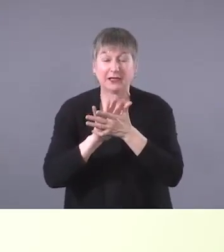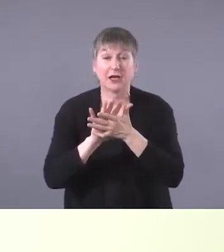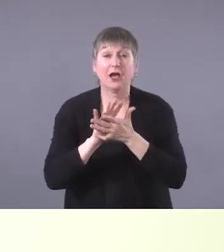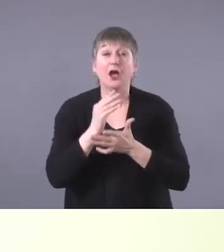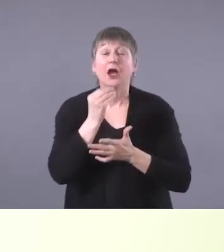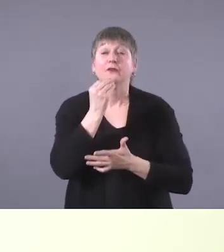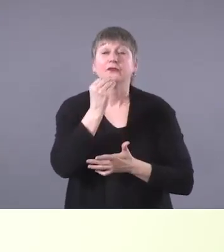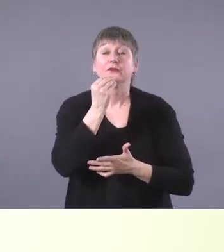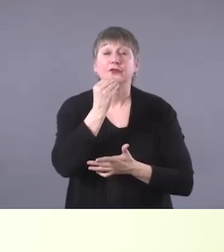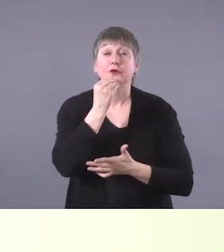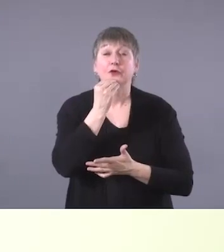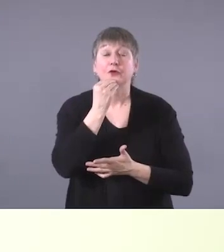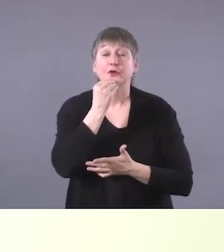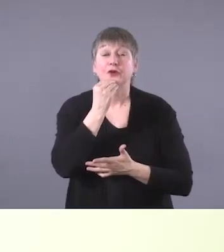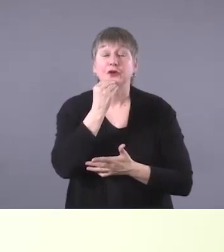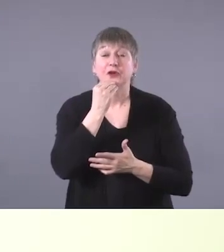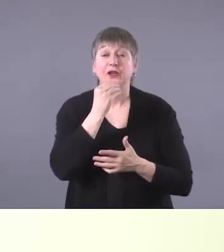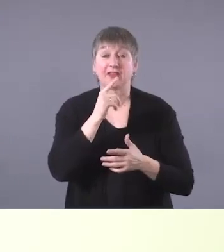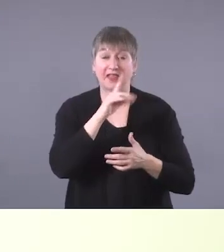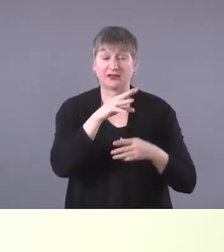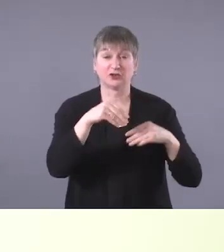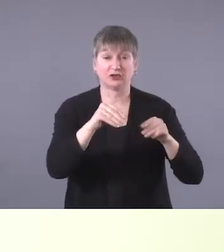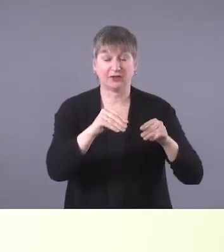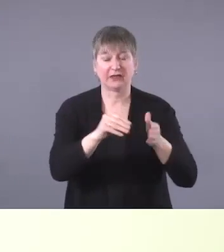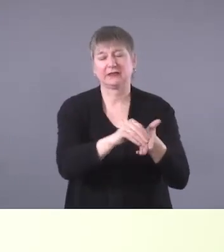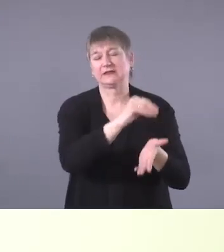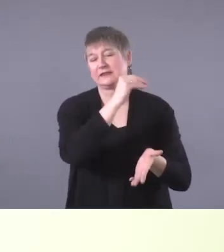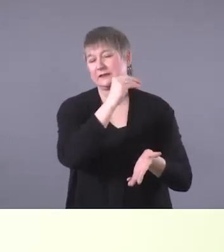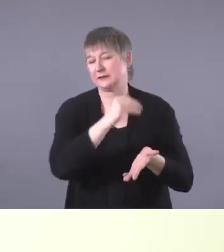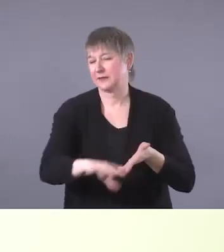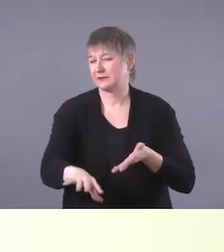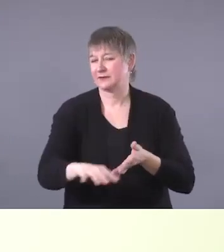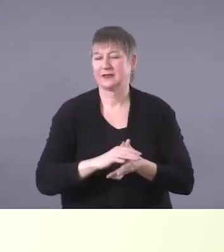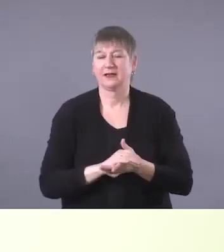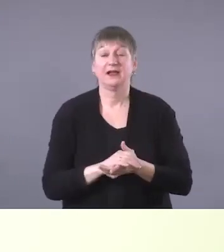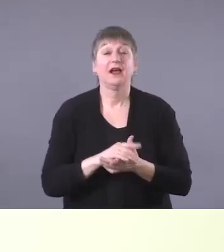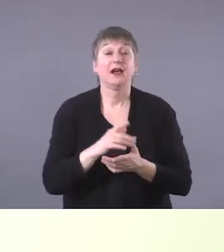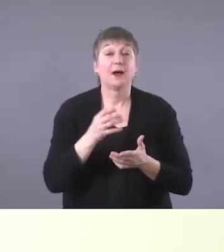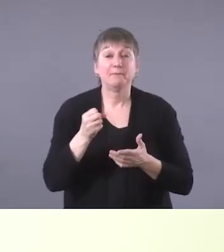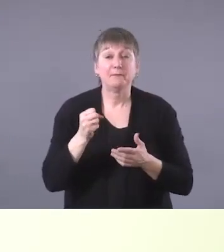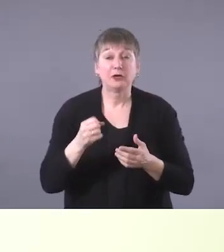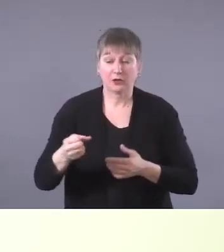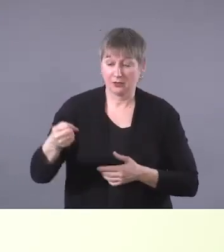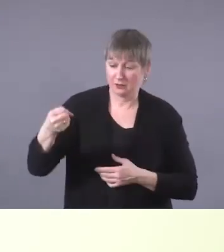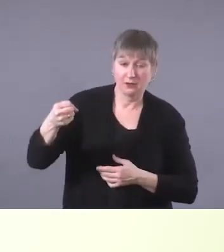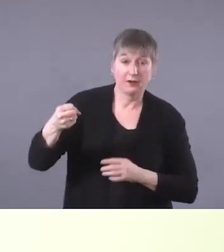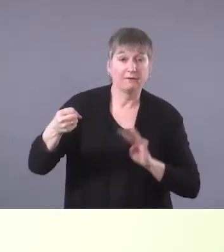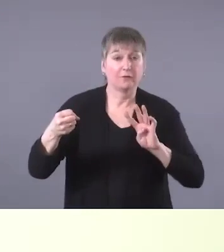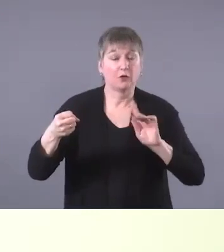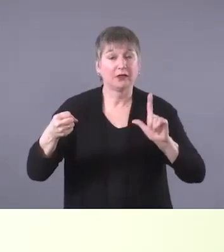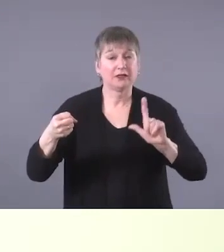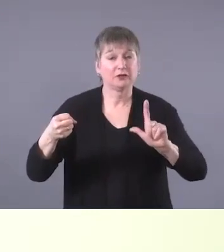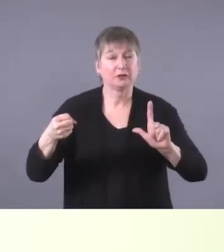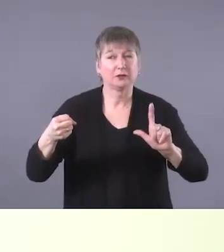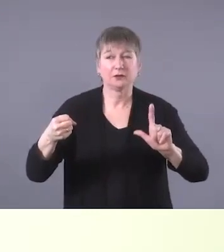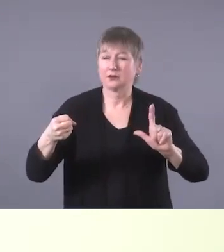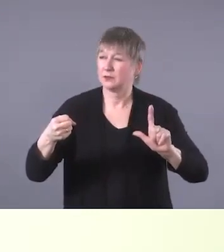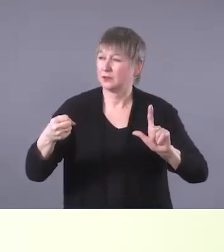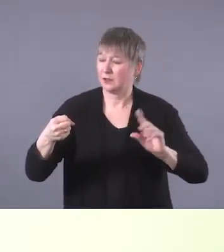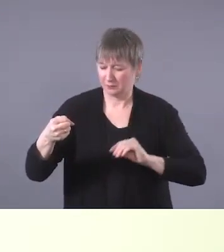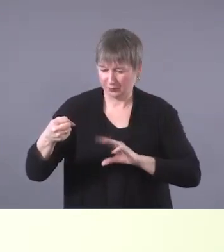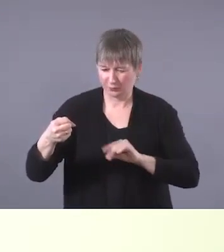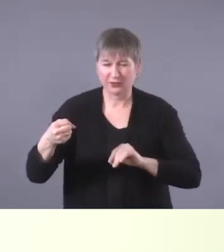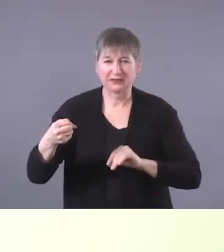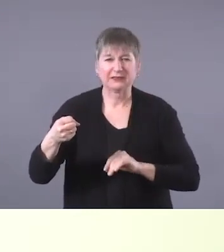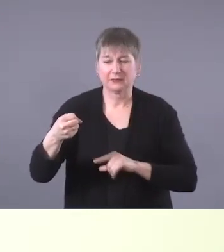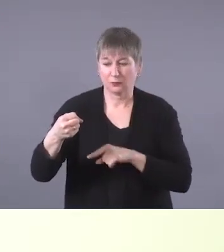in the northern grocery store is actually very expensive. So the milk, for instance, a four liter was priced when we took the picture at $15.